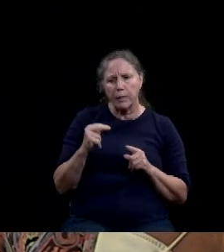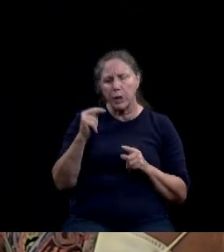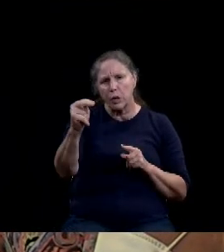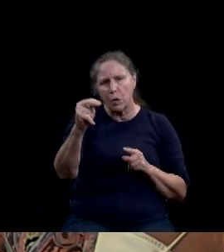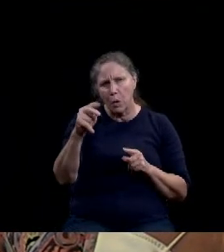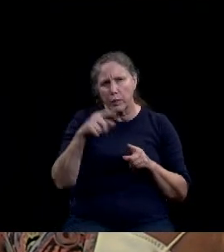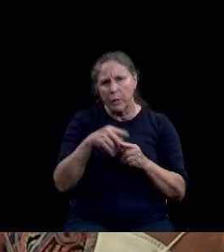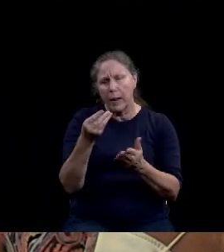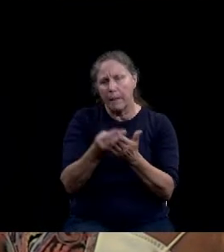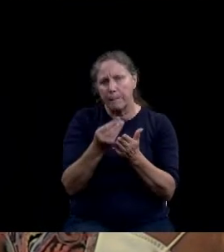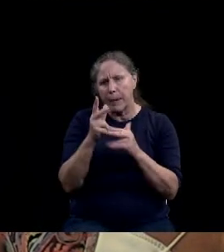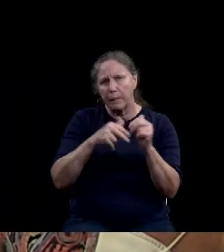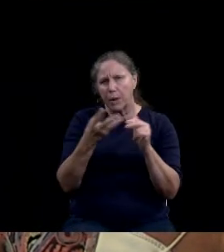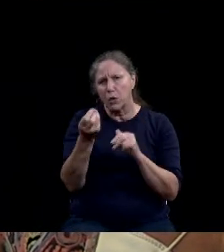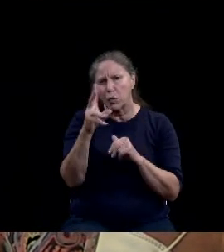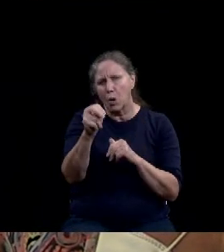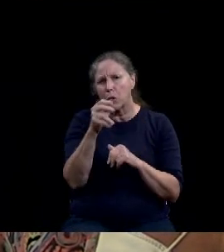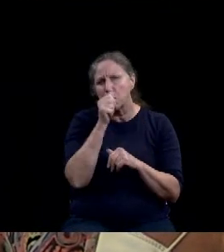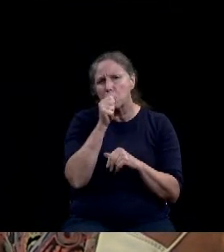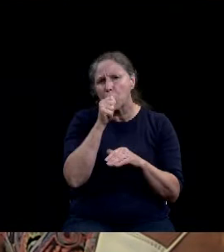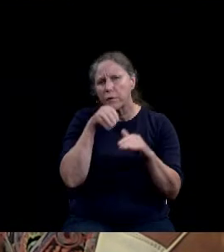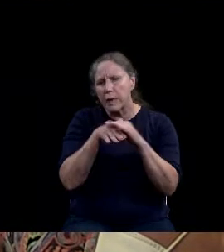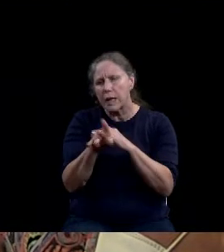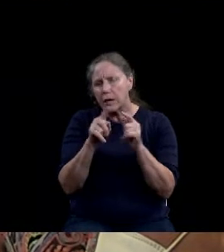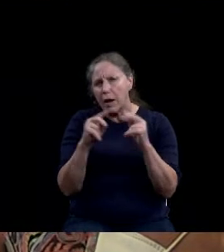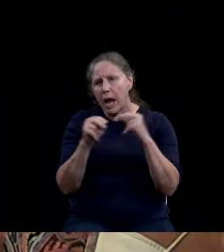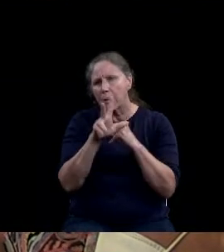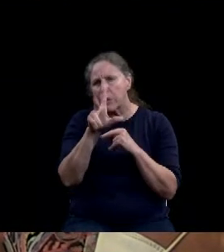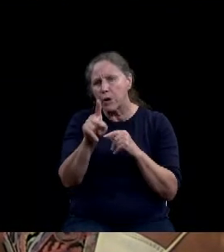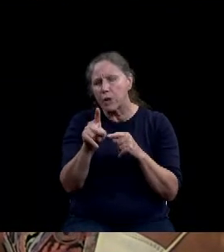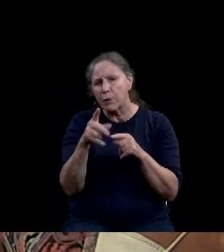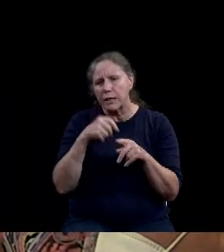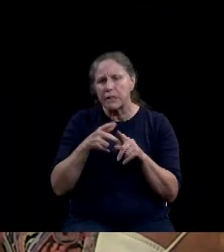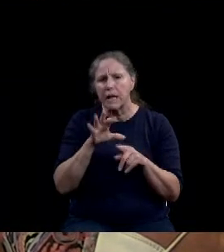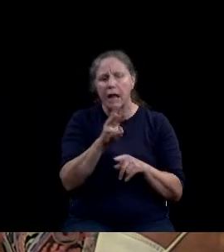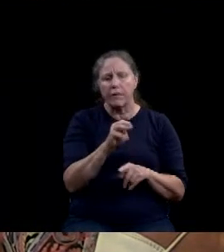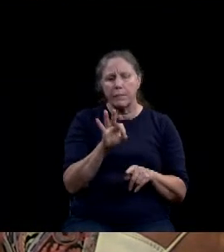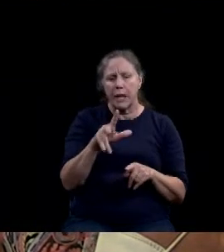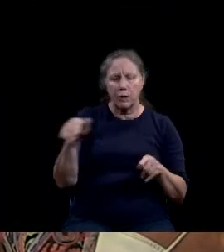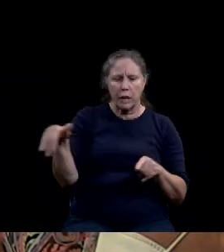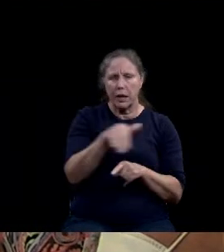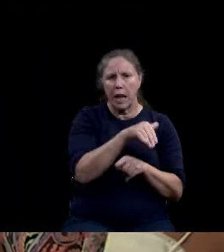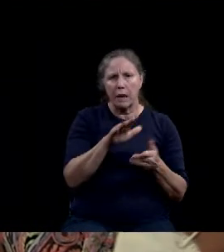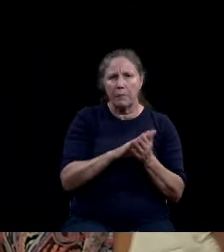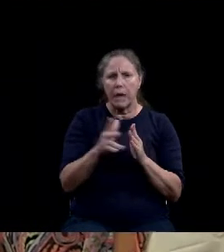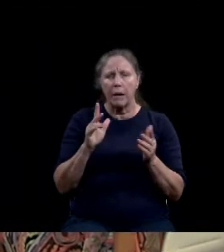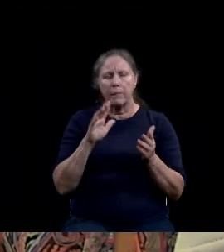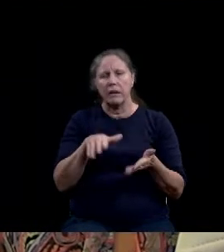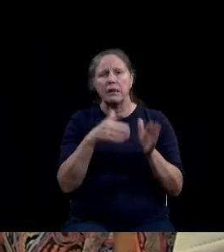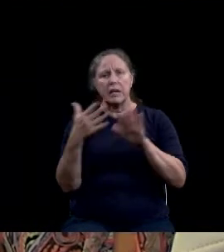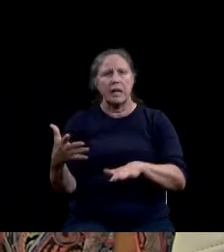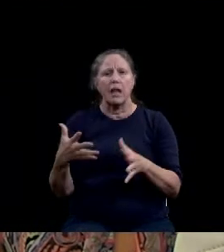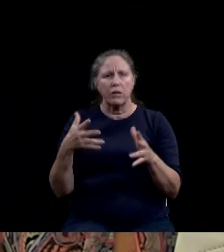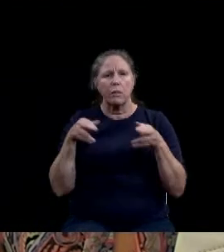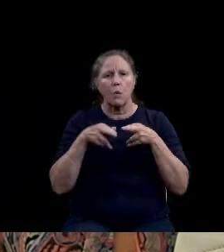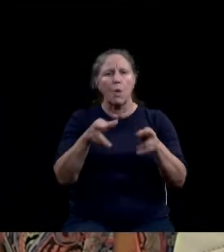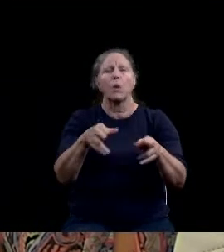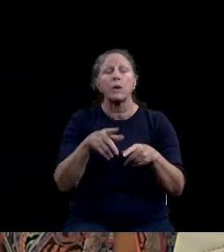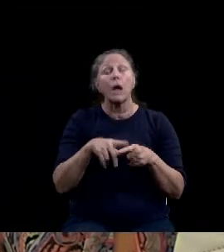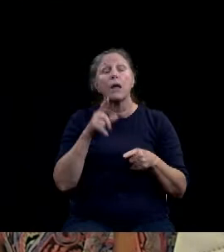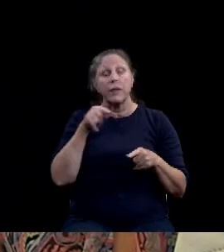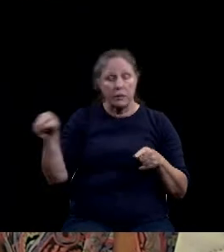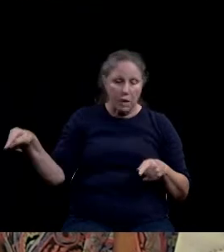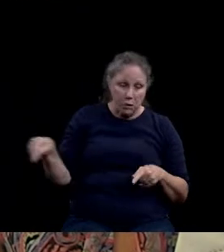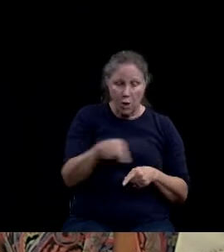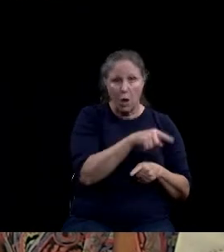highway 31 versus turning FM 939 into a death road. The road is the only major straight line passage to mark resale Marlin without going